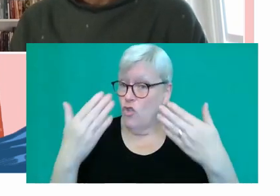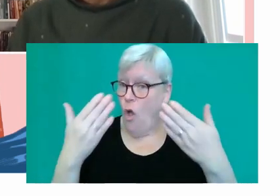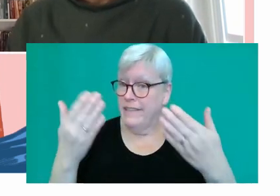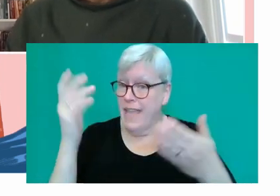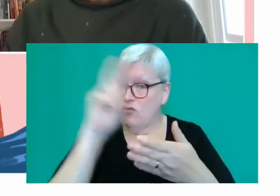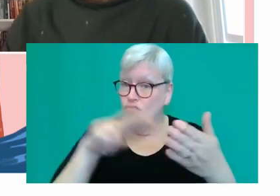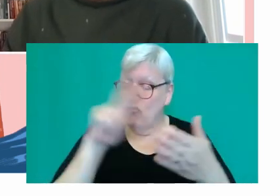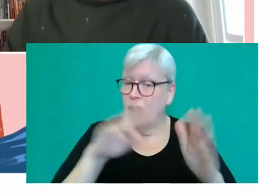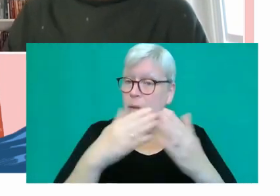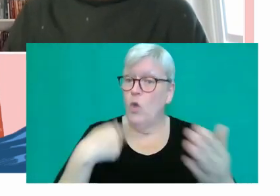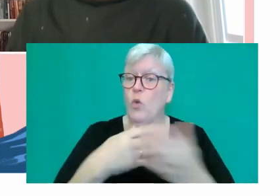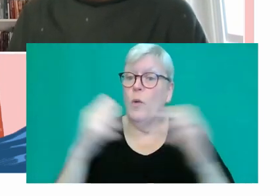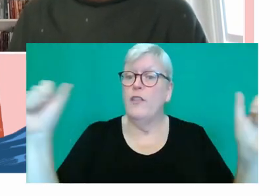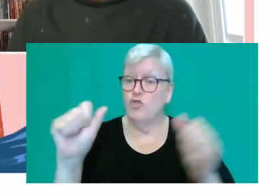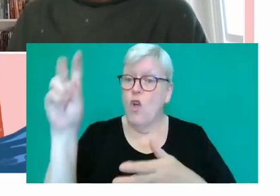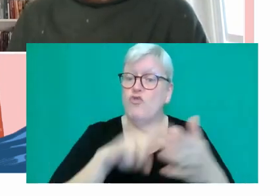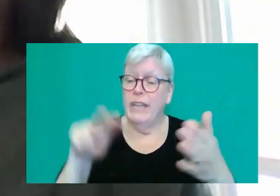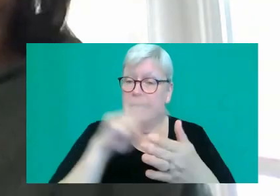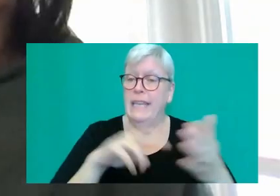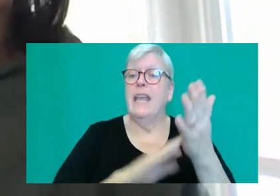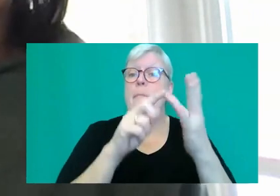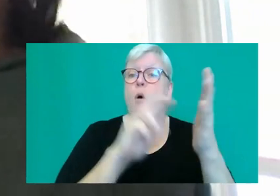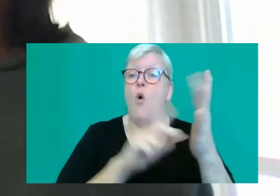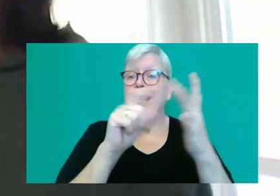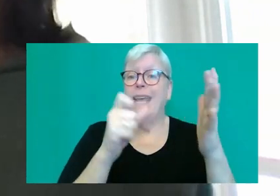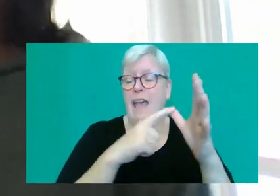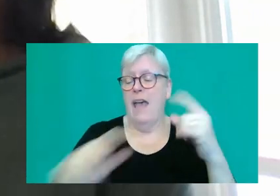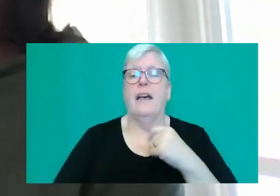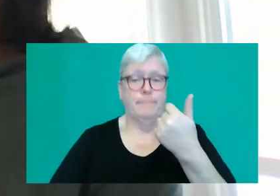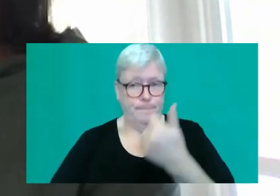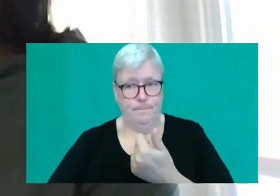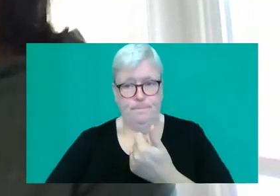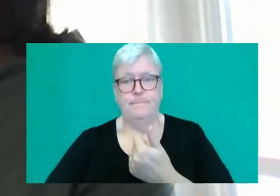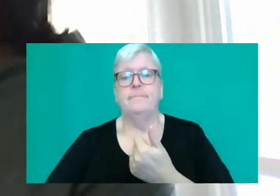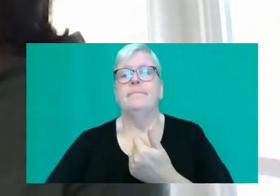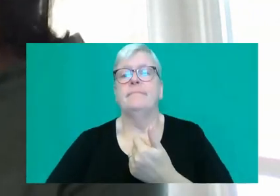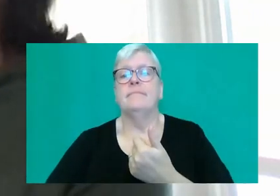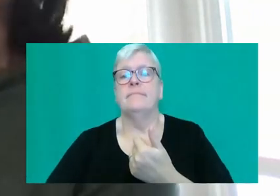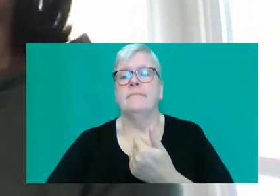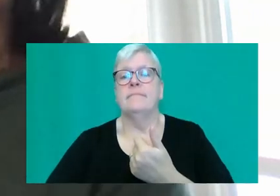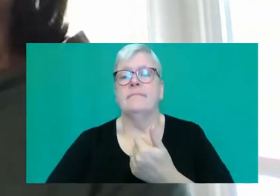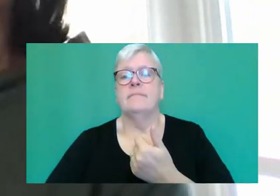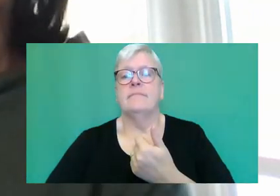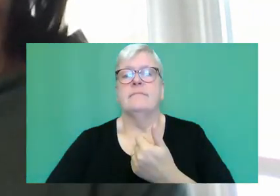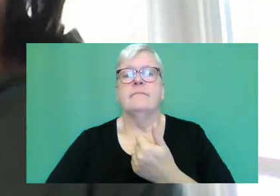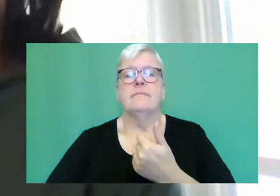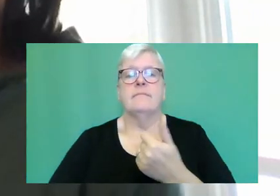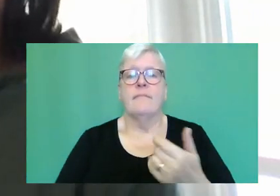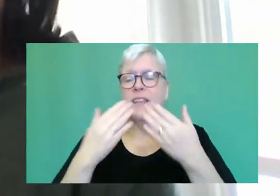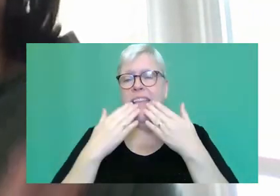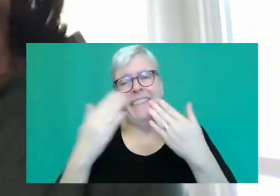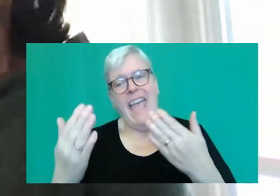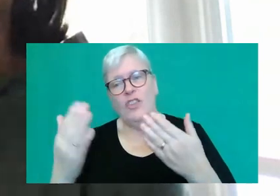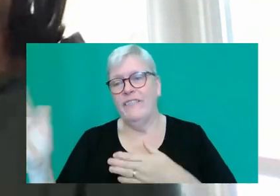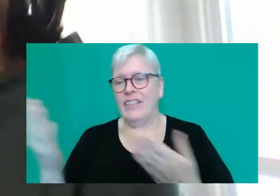I'll hand over to you for that, Monica. Okay, thanks Nadia and thanks for the introduction. It was like my